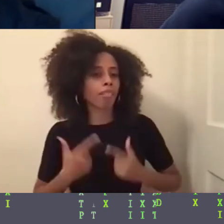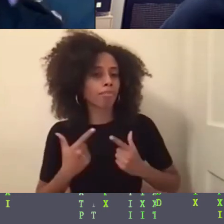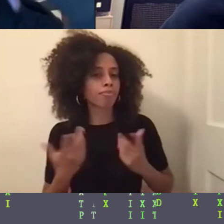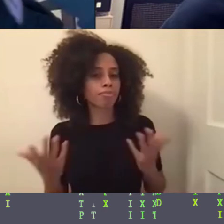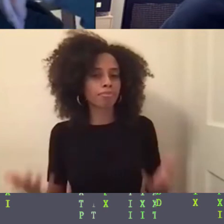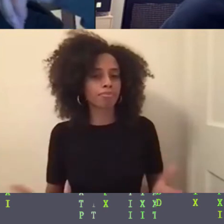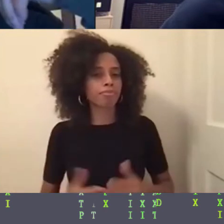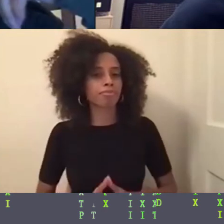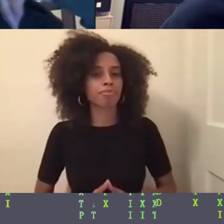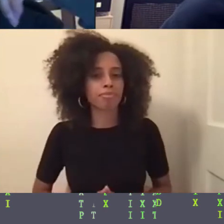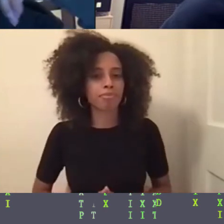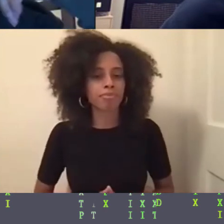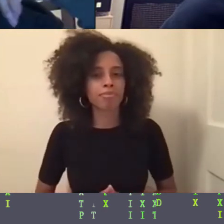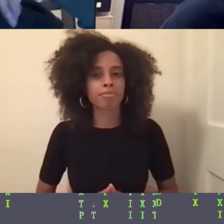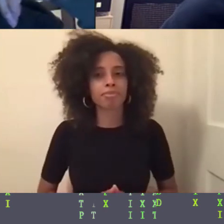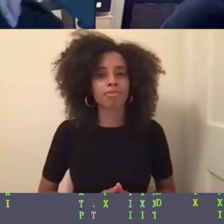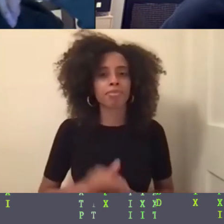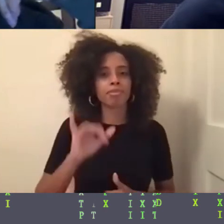Well said.